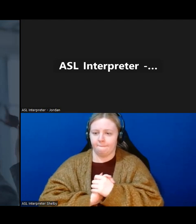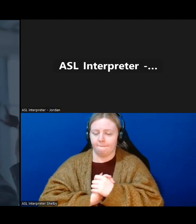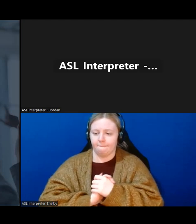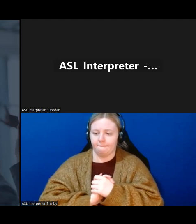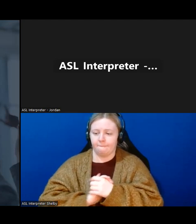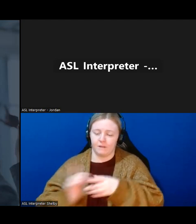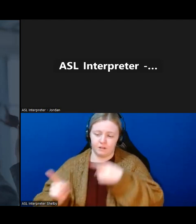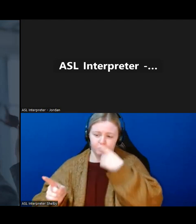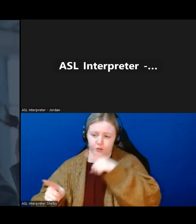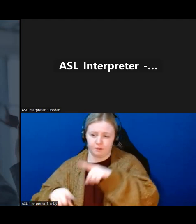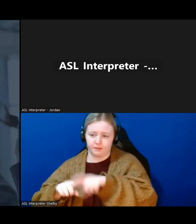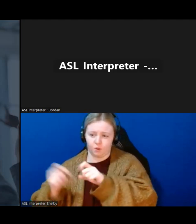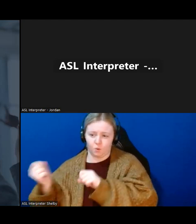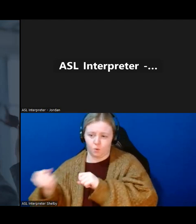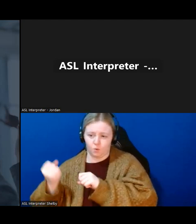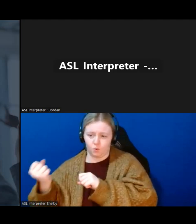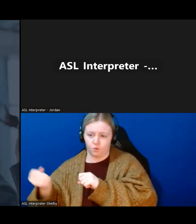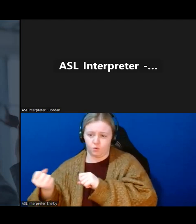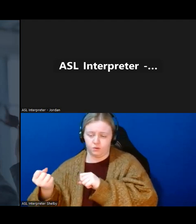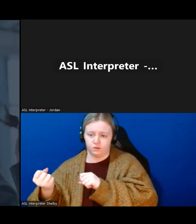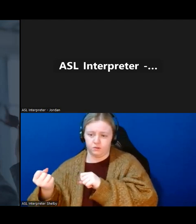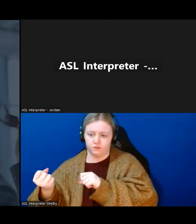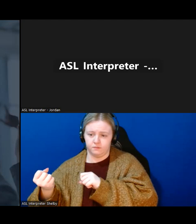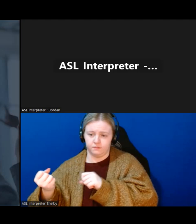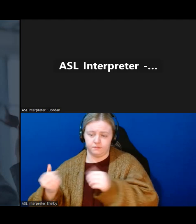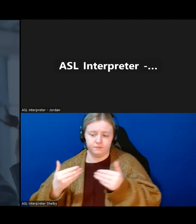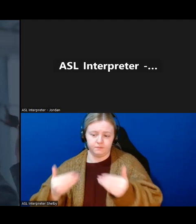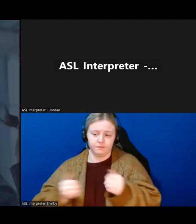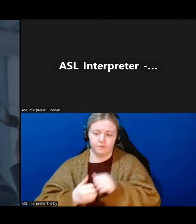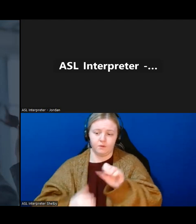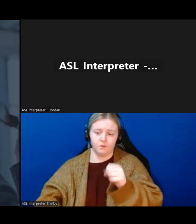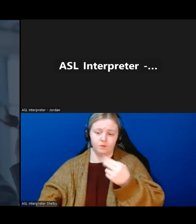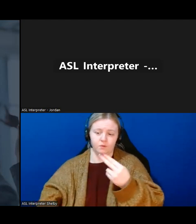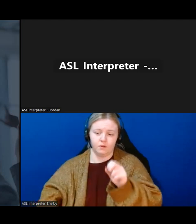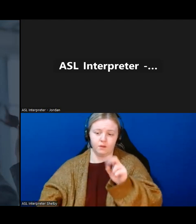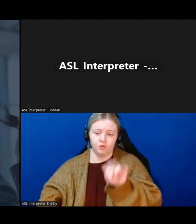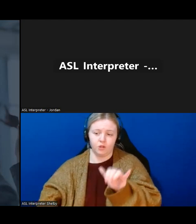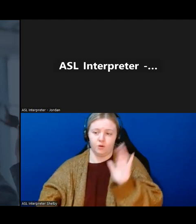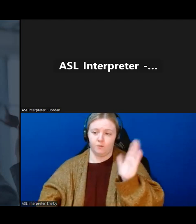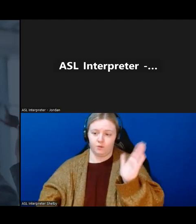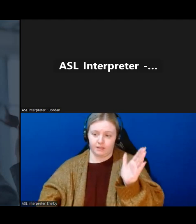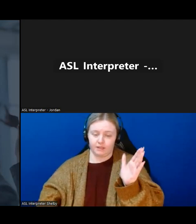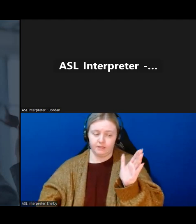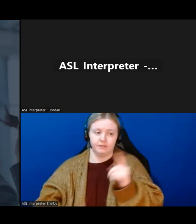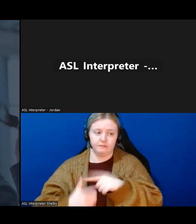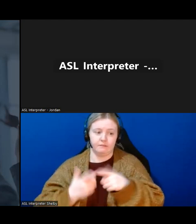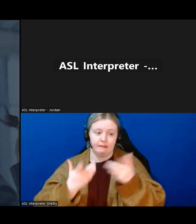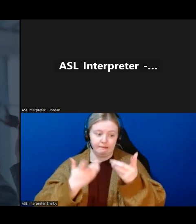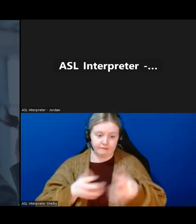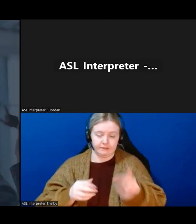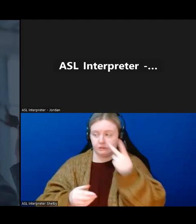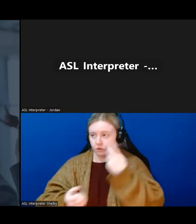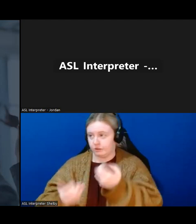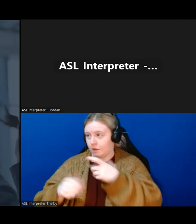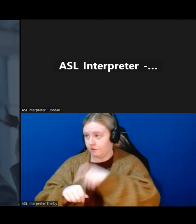just put that on hold for a moment so we can go ahead and let Sherry present, and then at the end of Sherry's we will see how much time that we